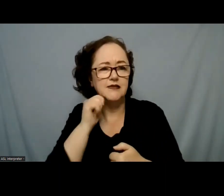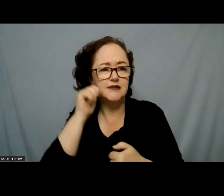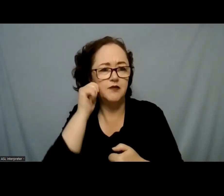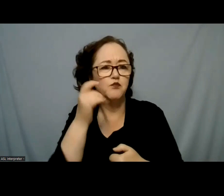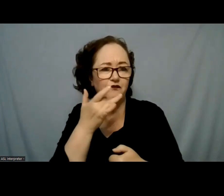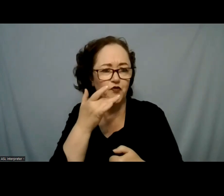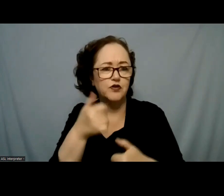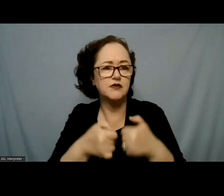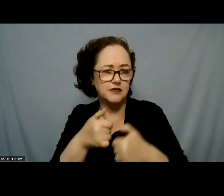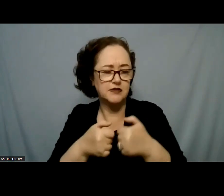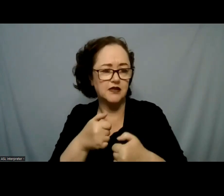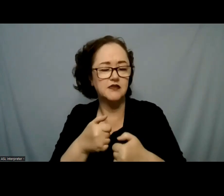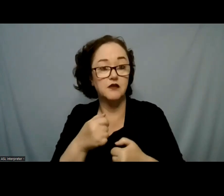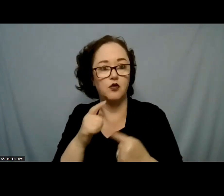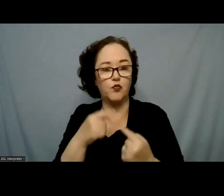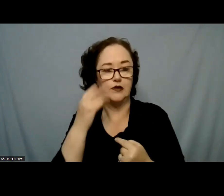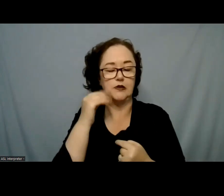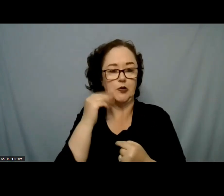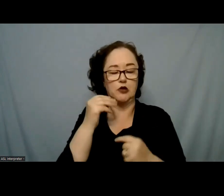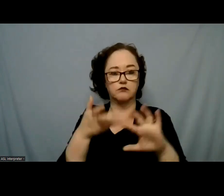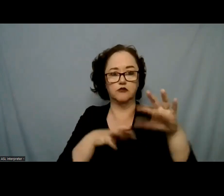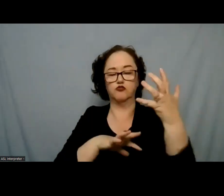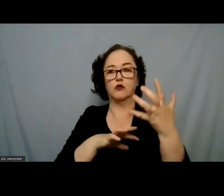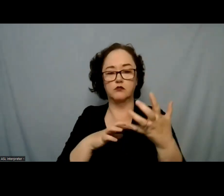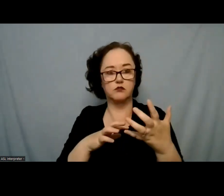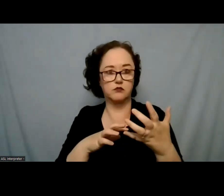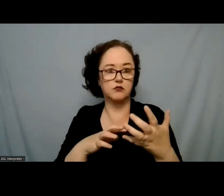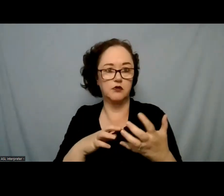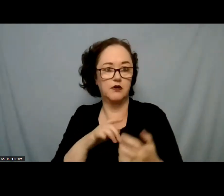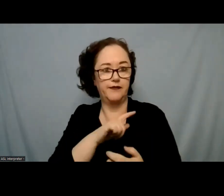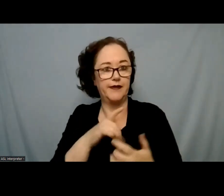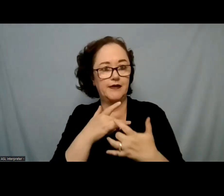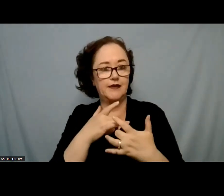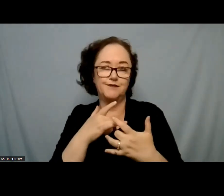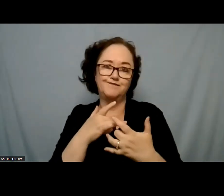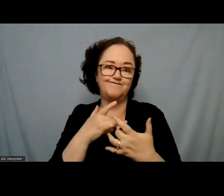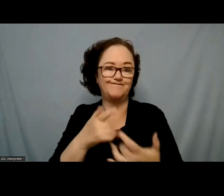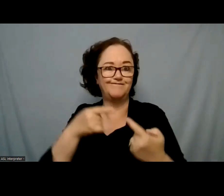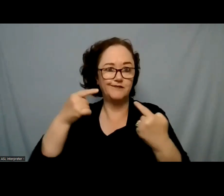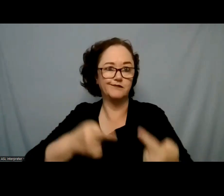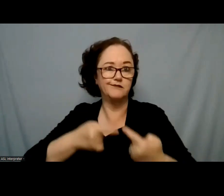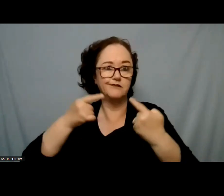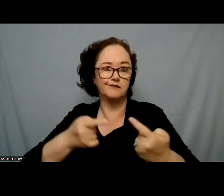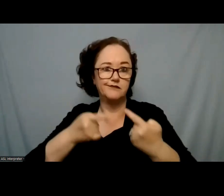they often struggle with being able to